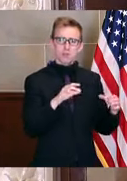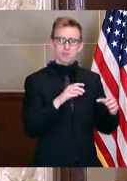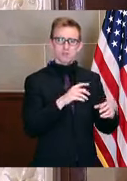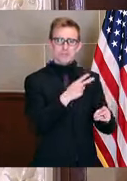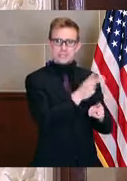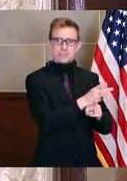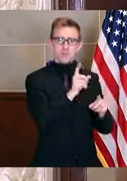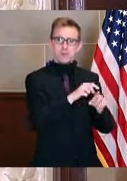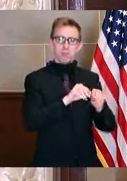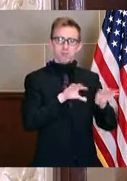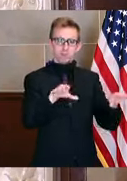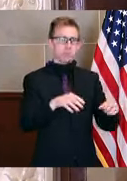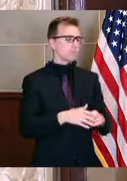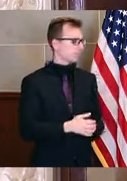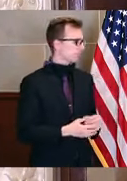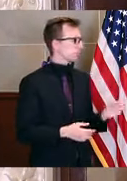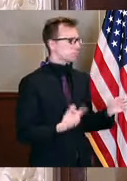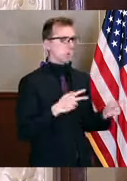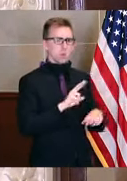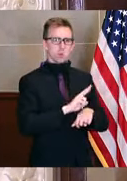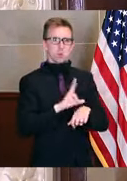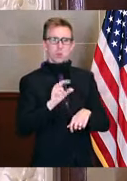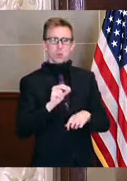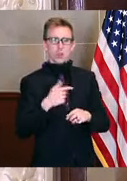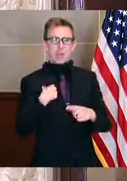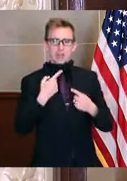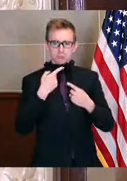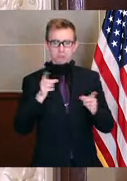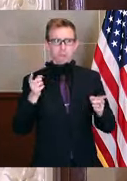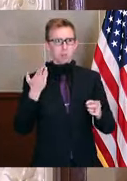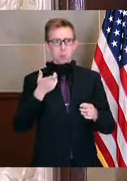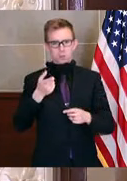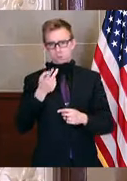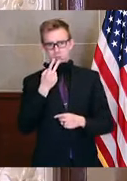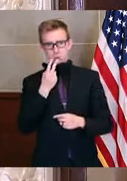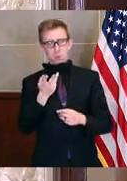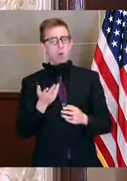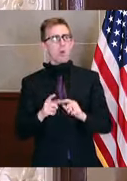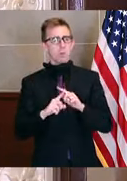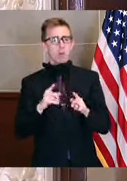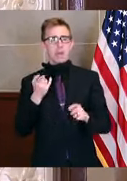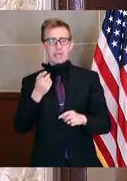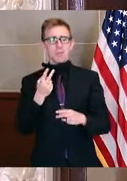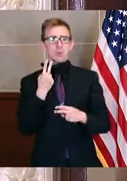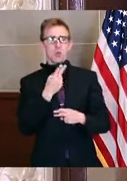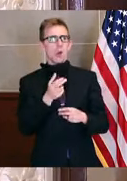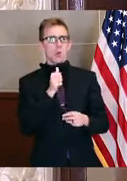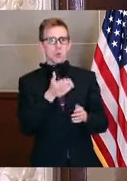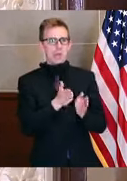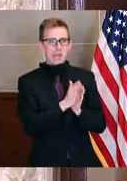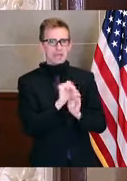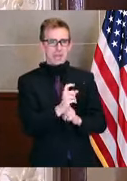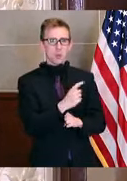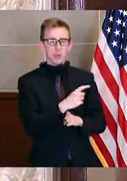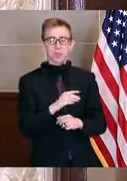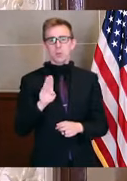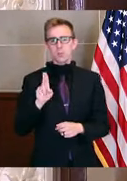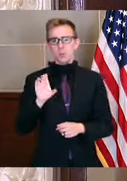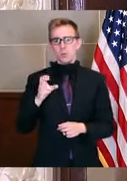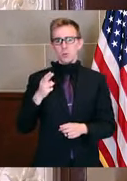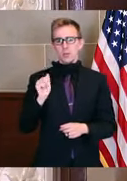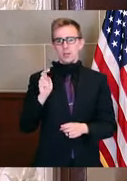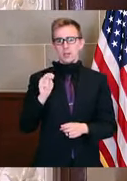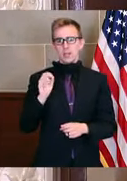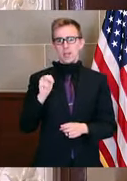just sent out a press release at 2 30. Some of you may not have seen it, but I suspect if you'd seen it, you want to ask questions. So in Buchanan County right